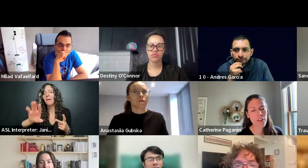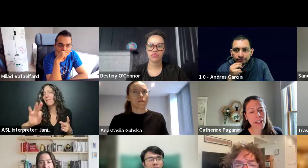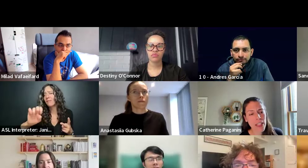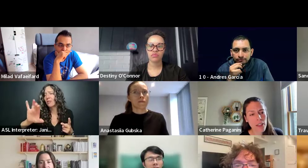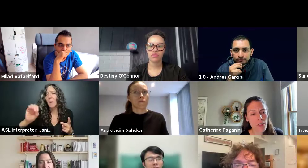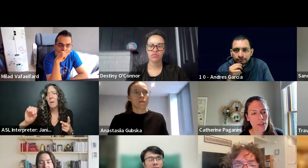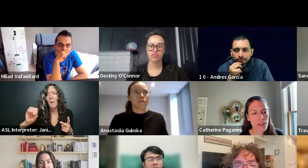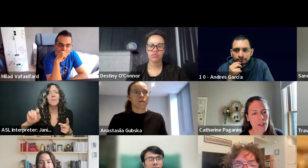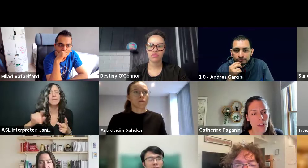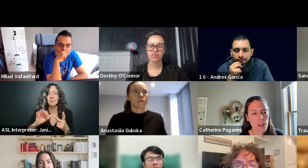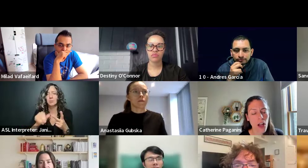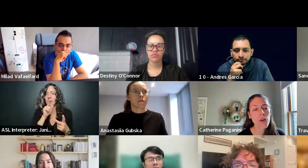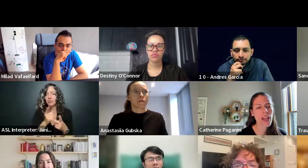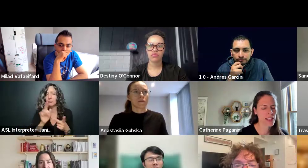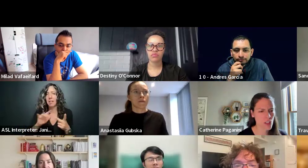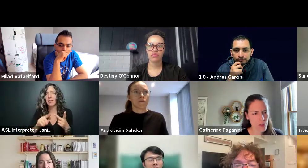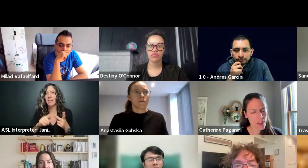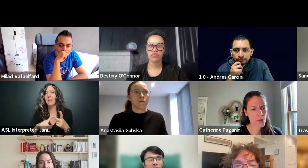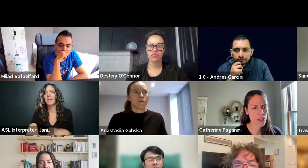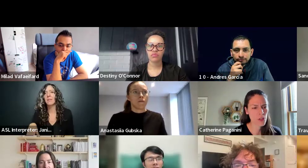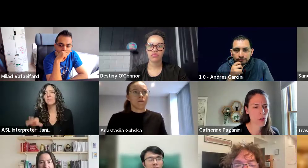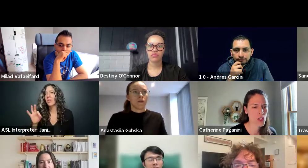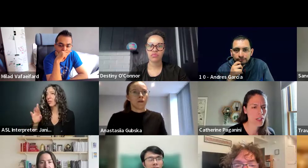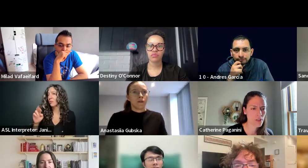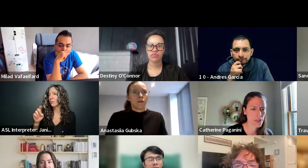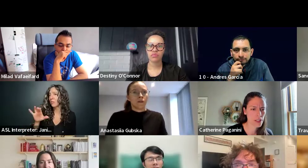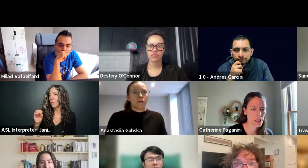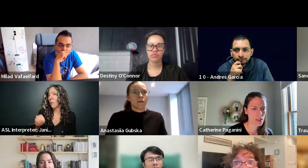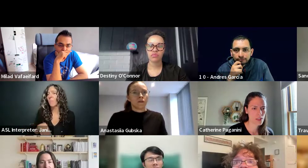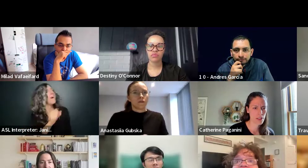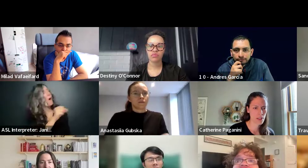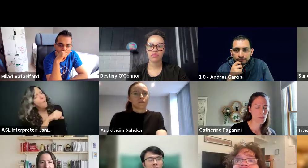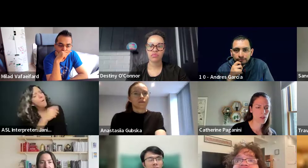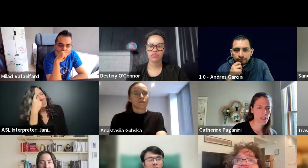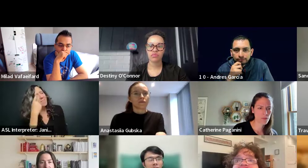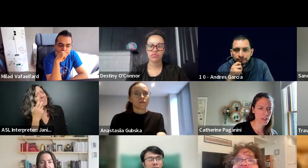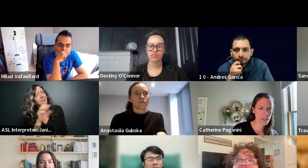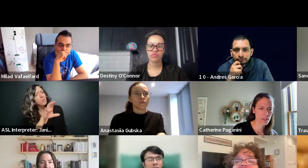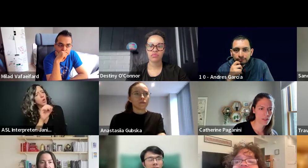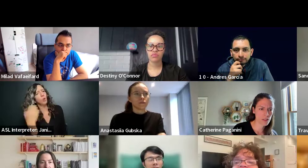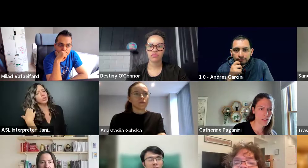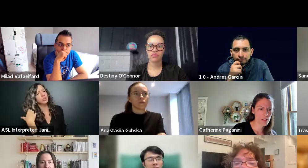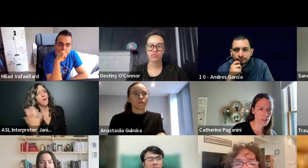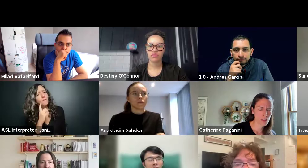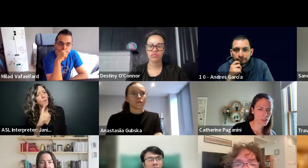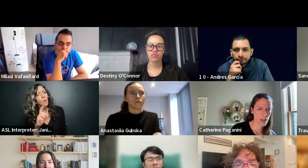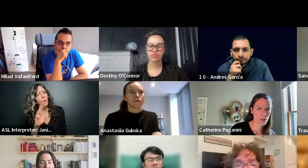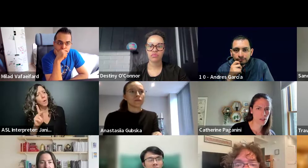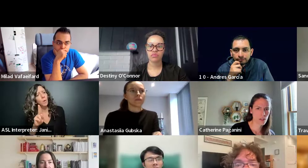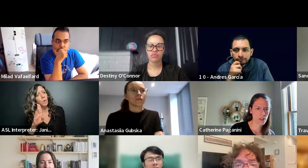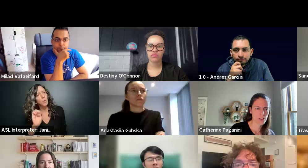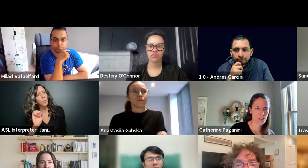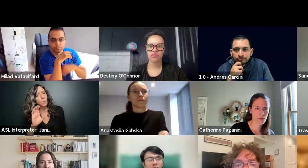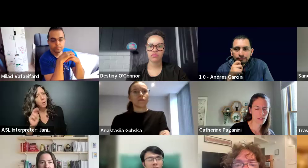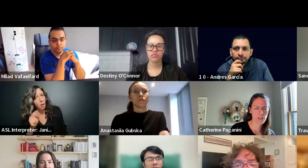Oh, Frederico. Oh, yeah. I think so. He was also co-chair of the, uh, CubeCon, right? Frederic? Oh,